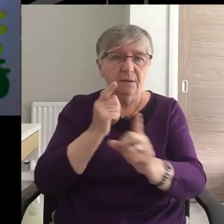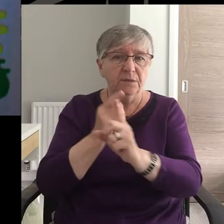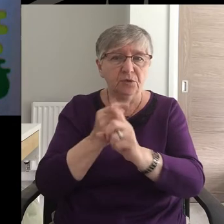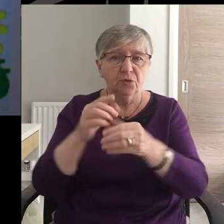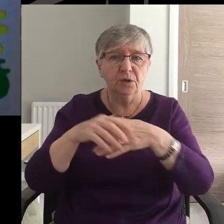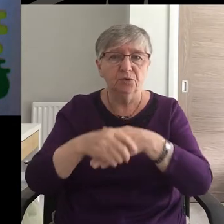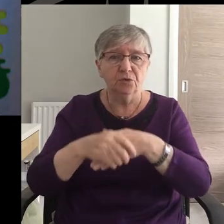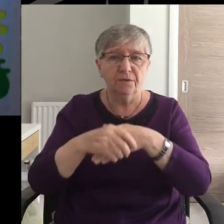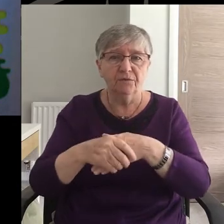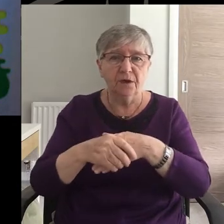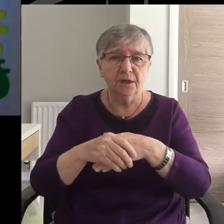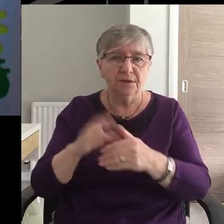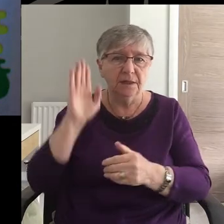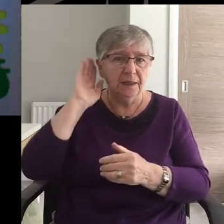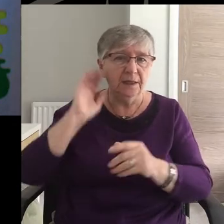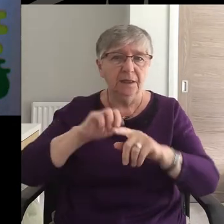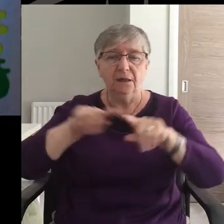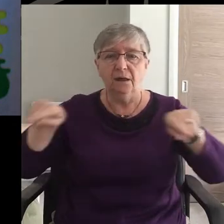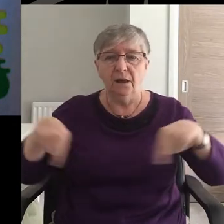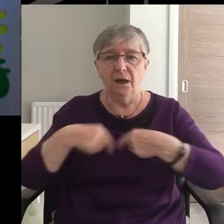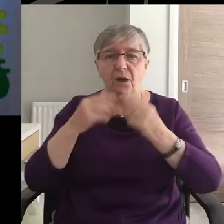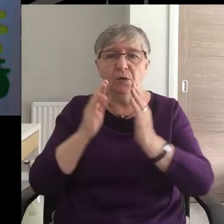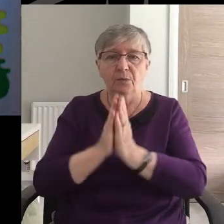Hear now our prayer.